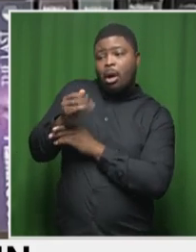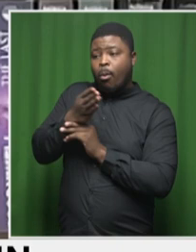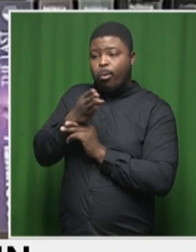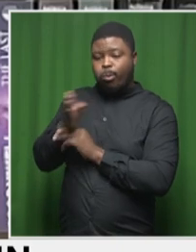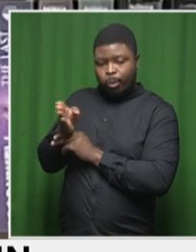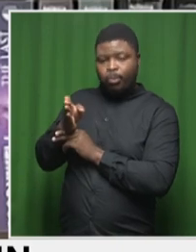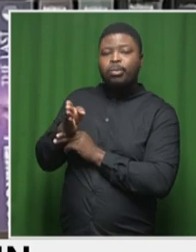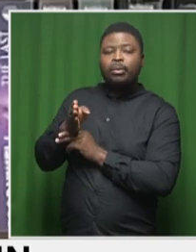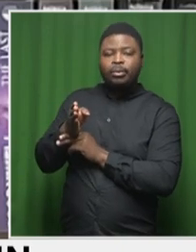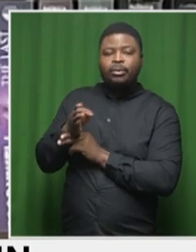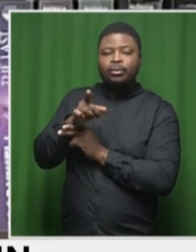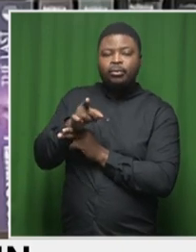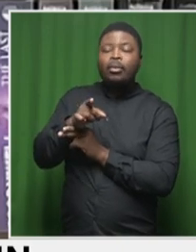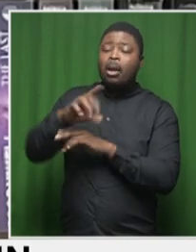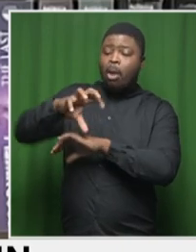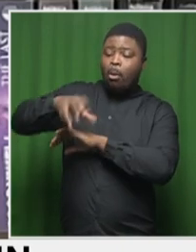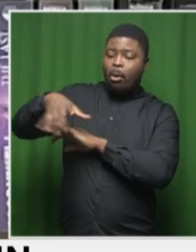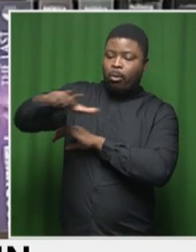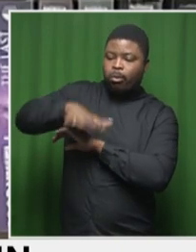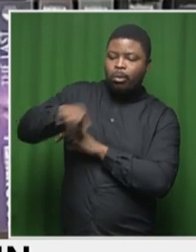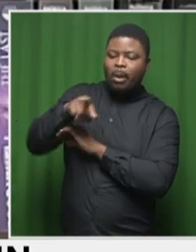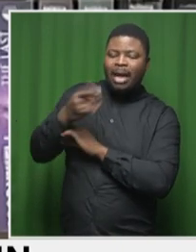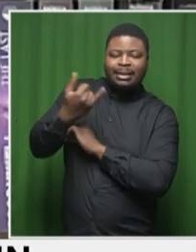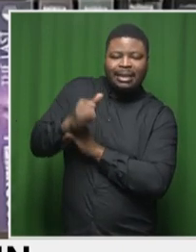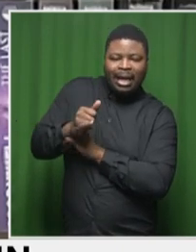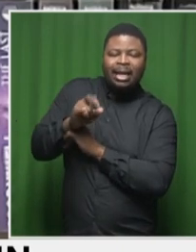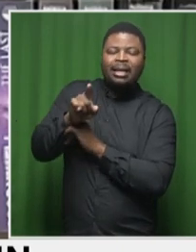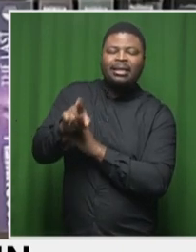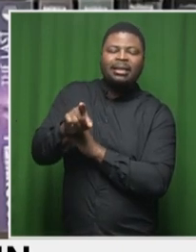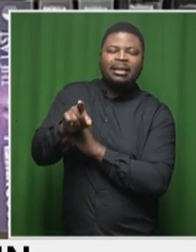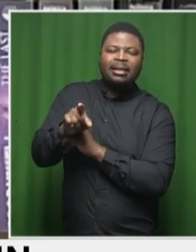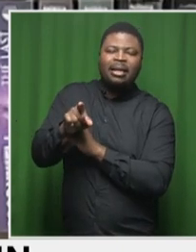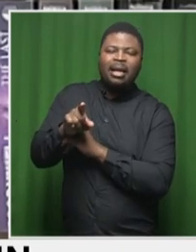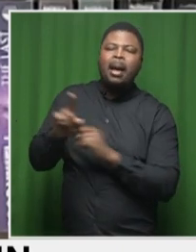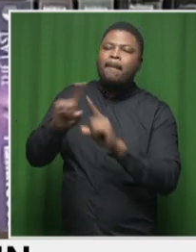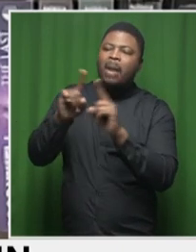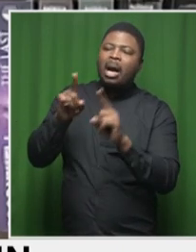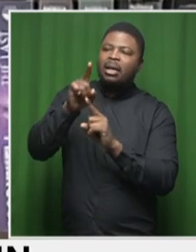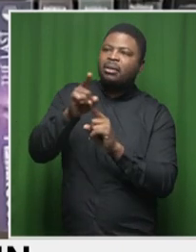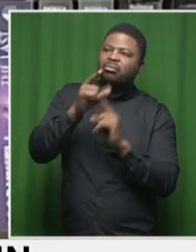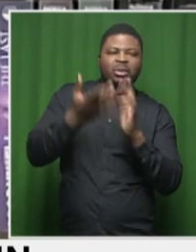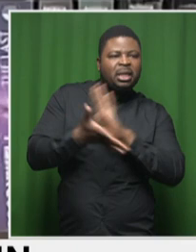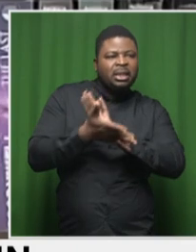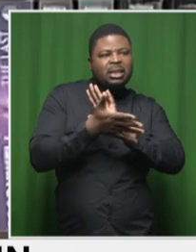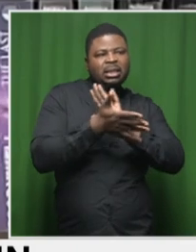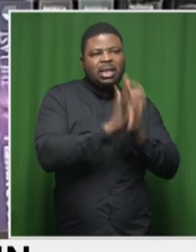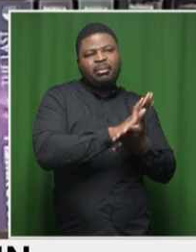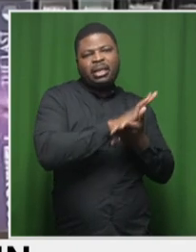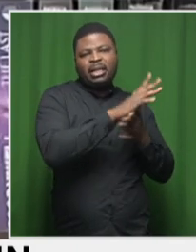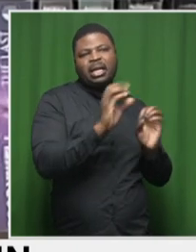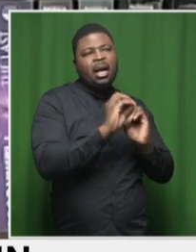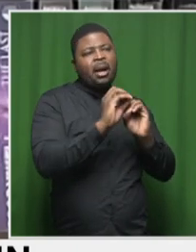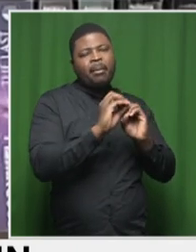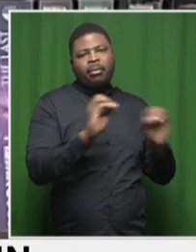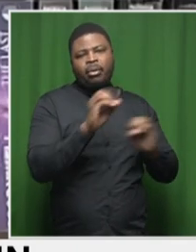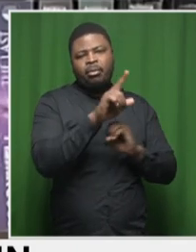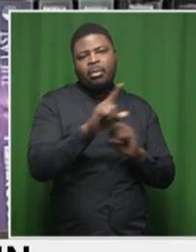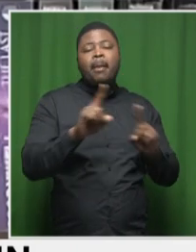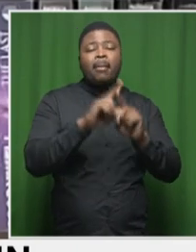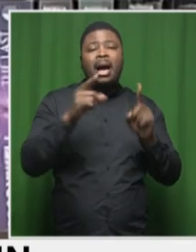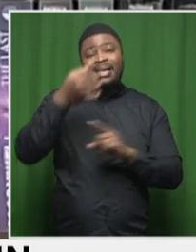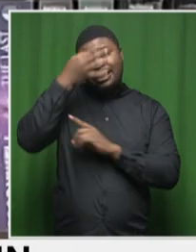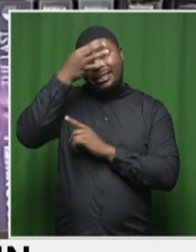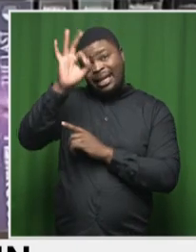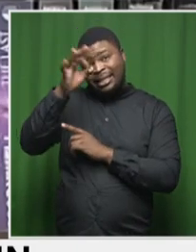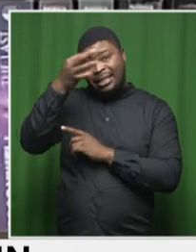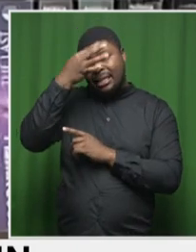in, on all levels that have not been, um, disrupted as a sense. So the case state capture that the,